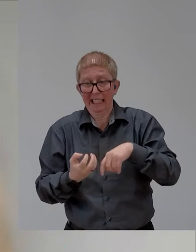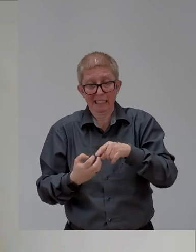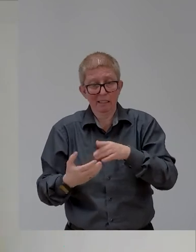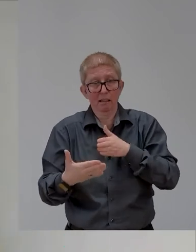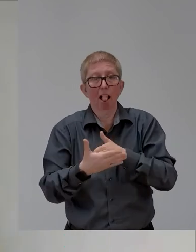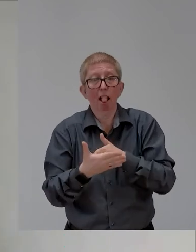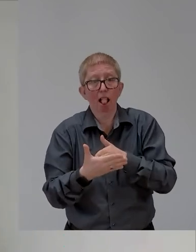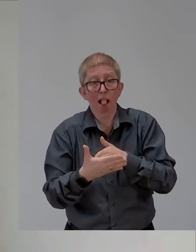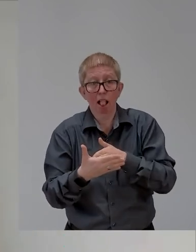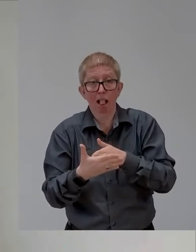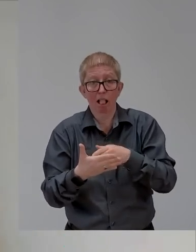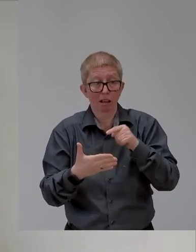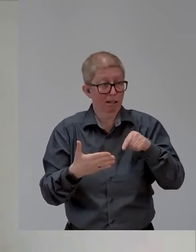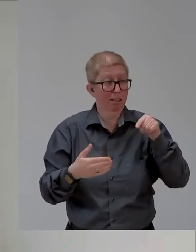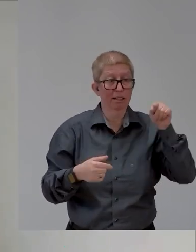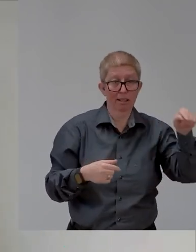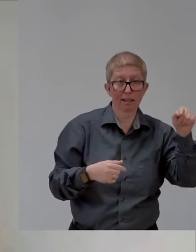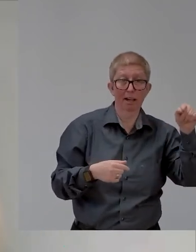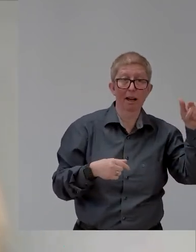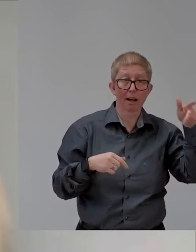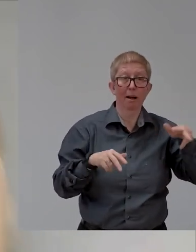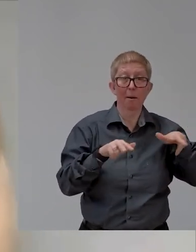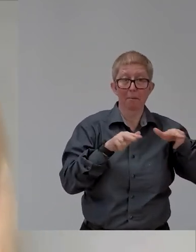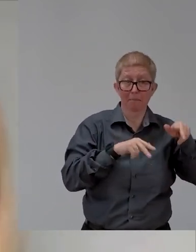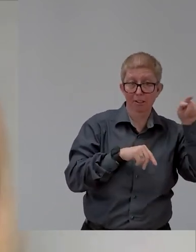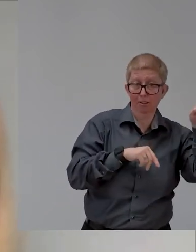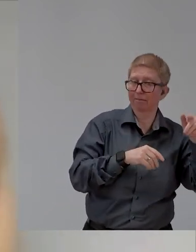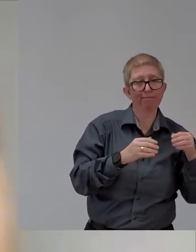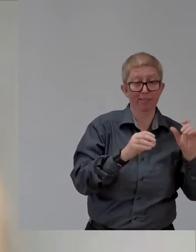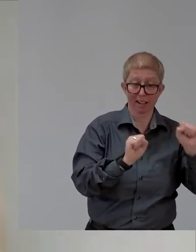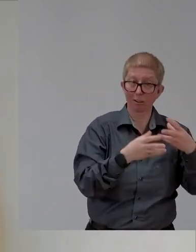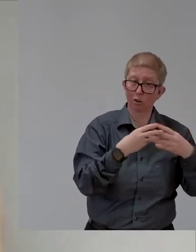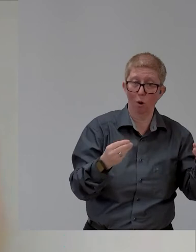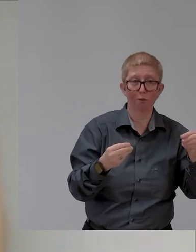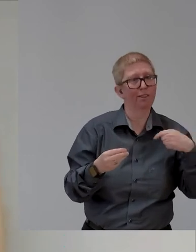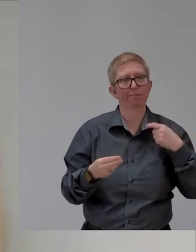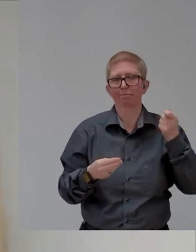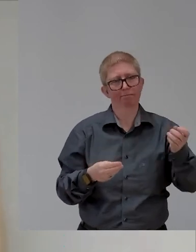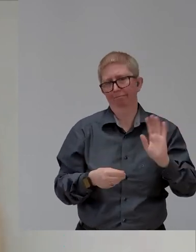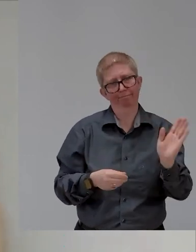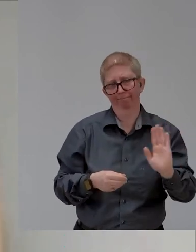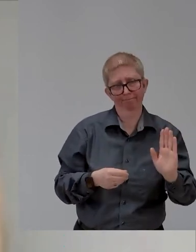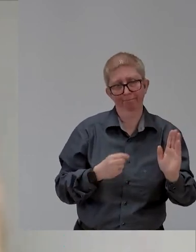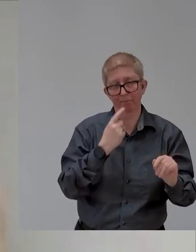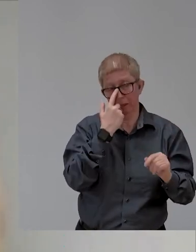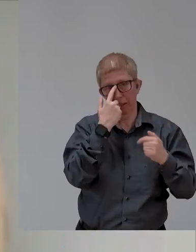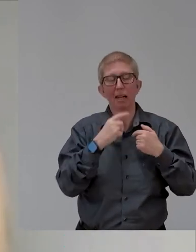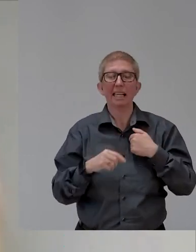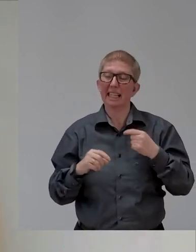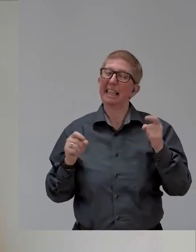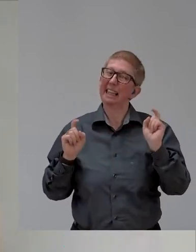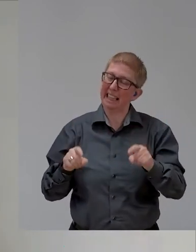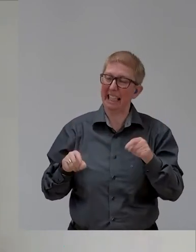charities and conventions. It needs, it needs you. It needs business. needs business. This is the most powerful force to